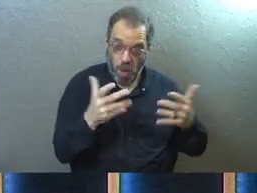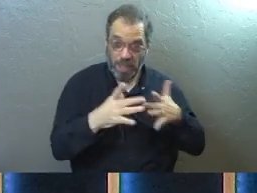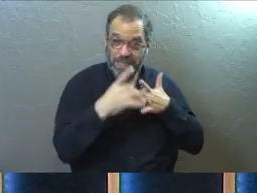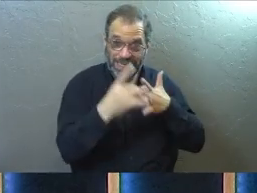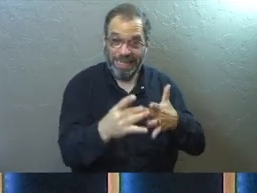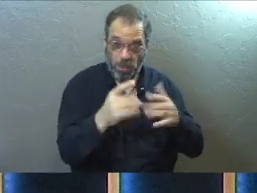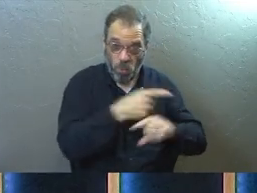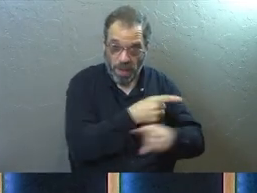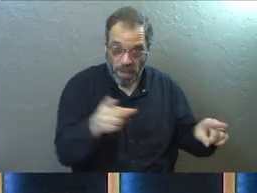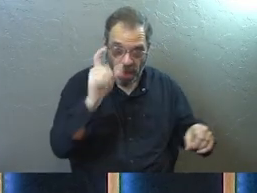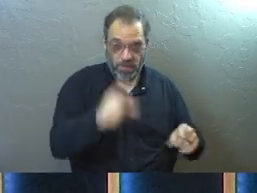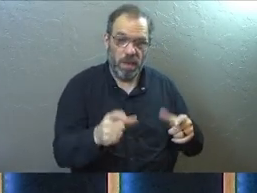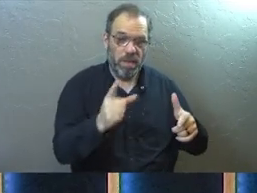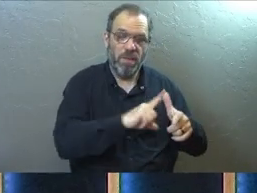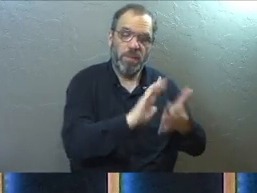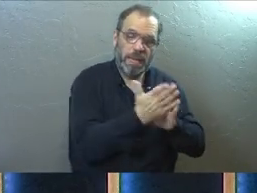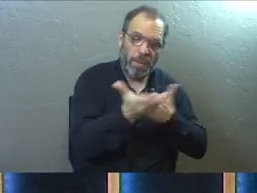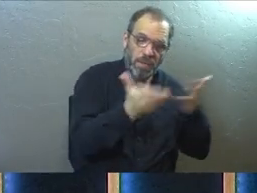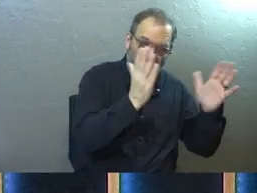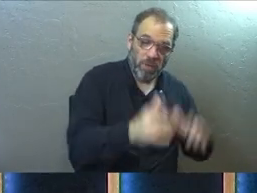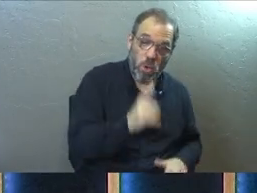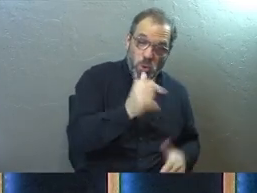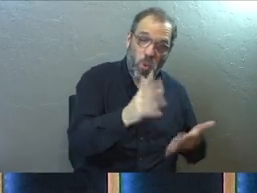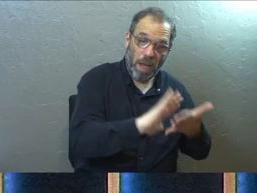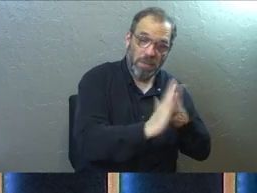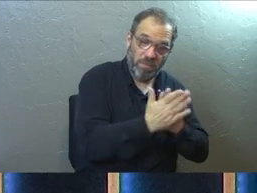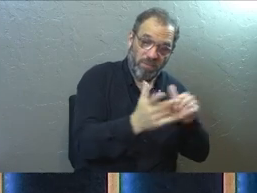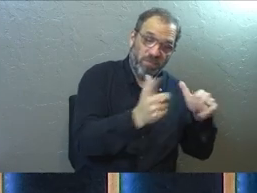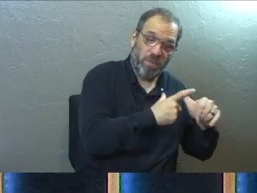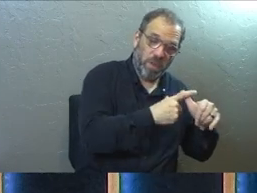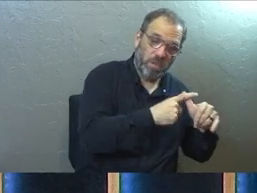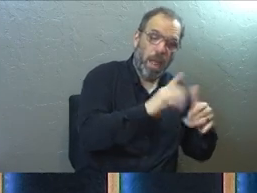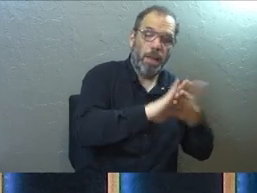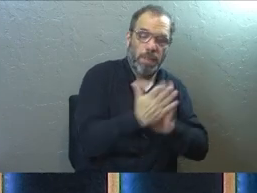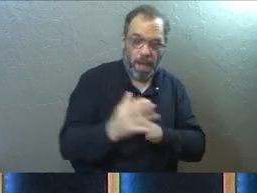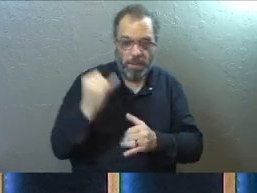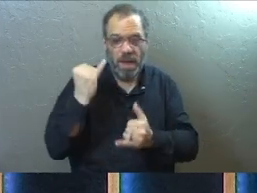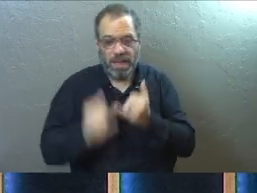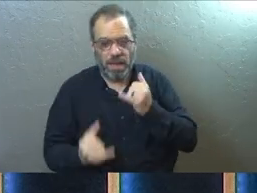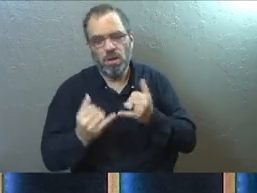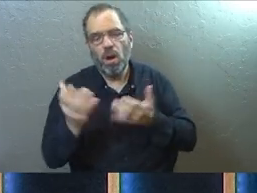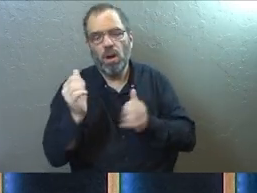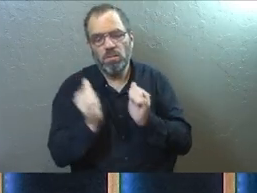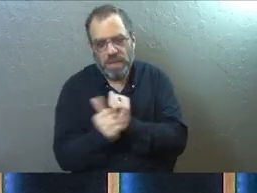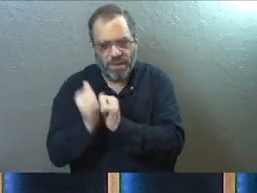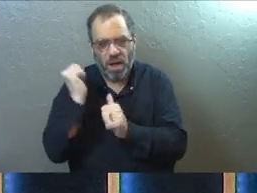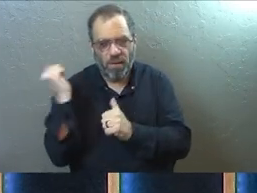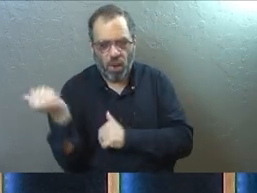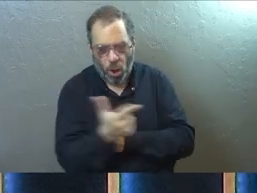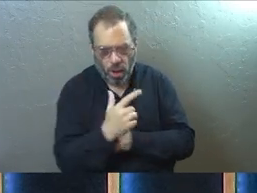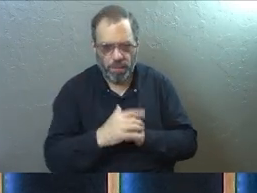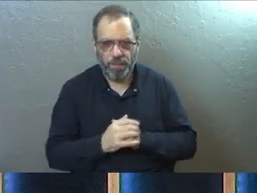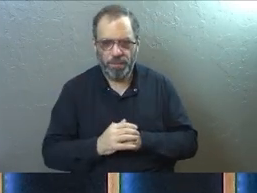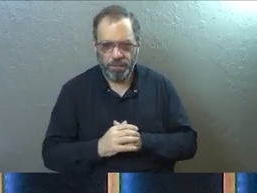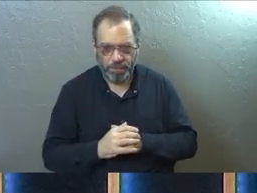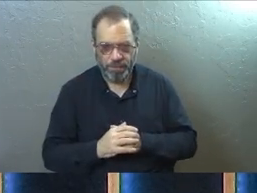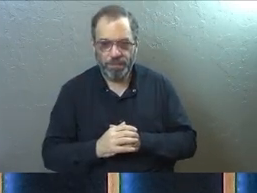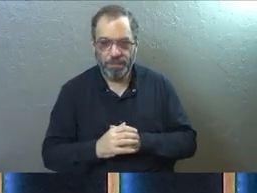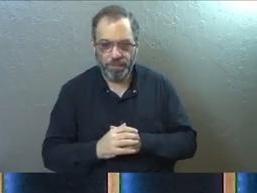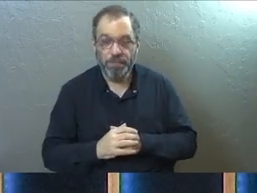to be a leader among you must be your servant. And whoever wants to be first among you must be the slave of everyone else.